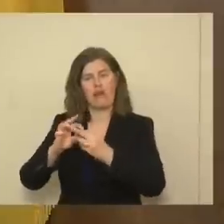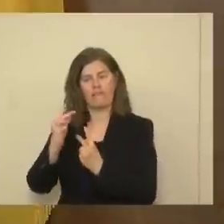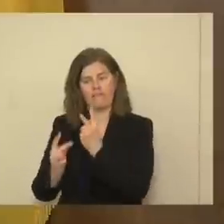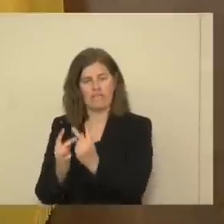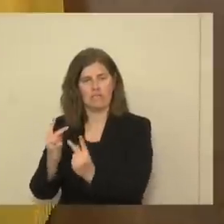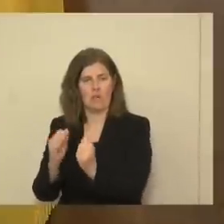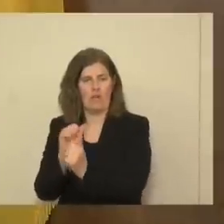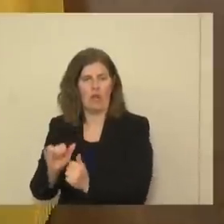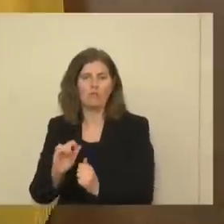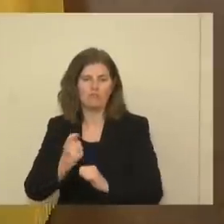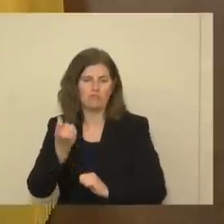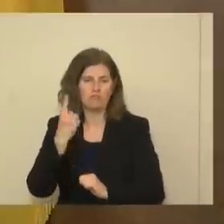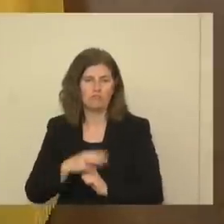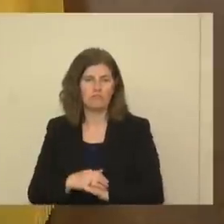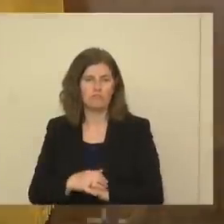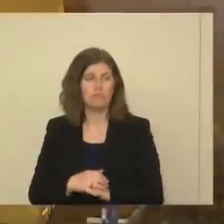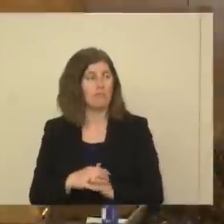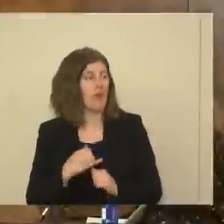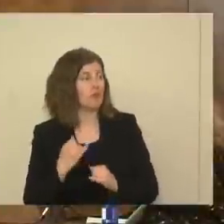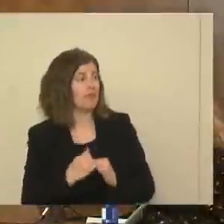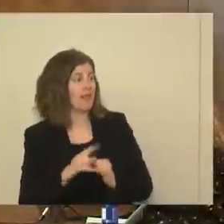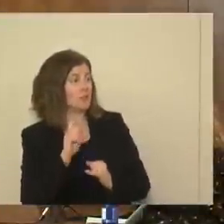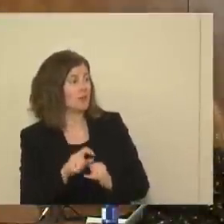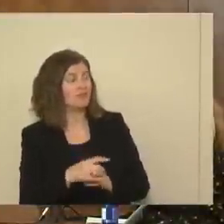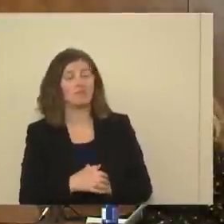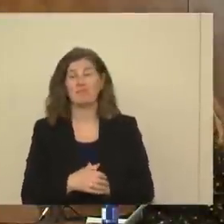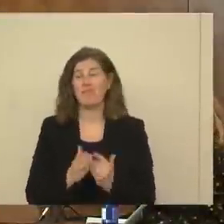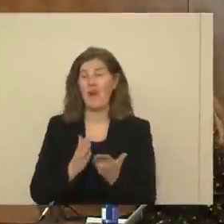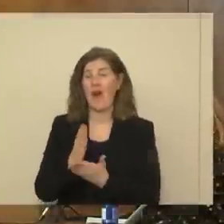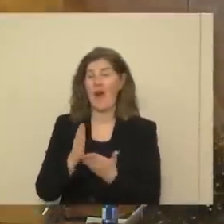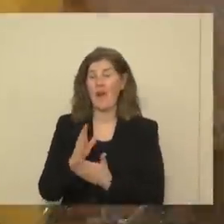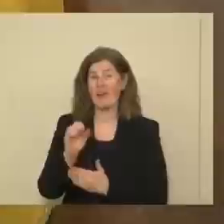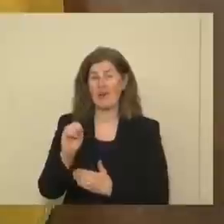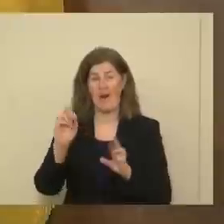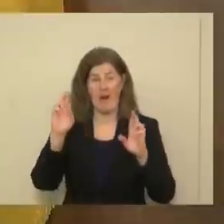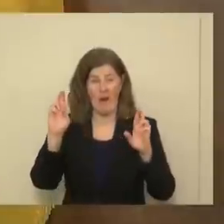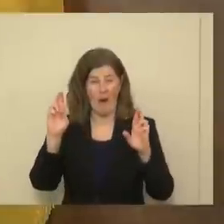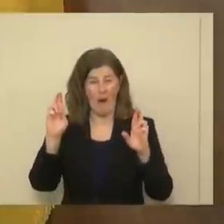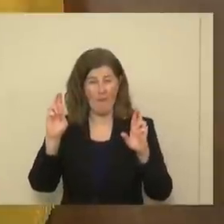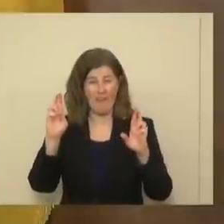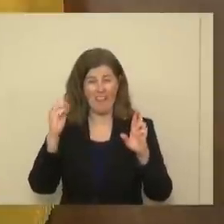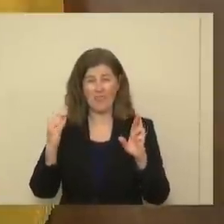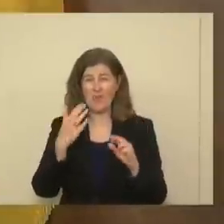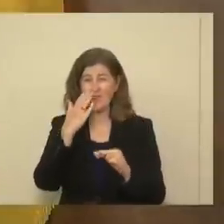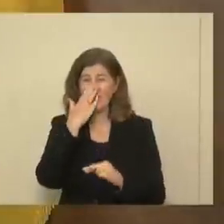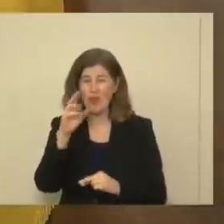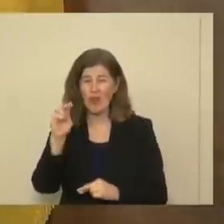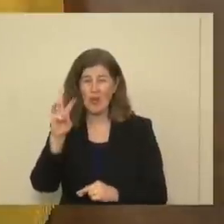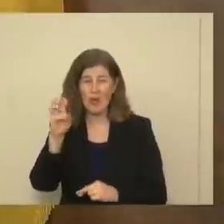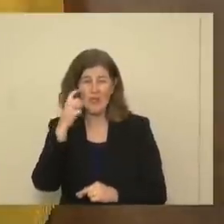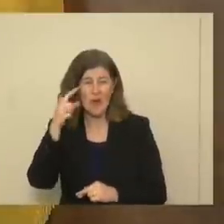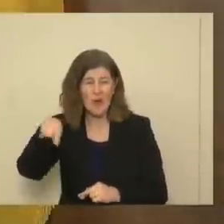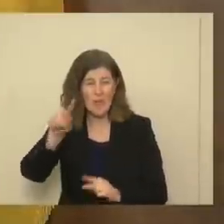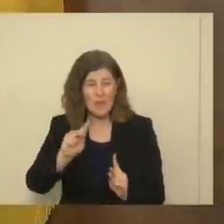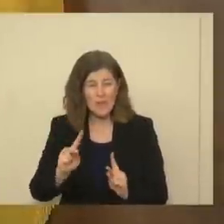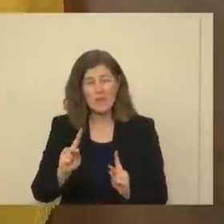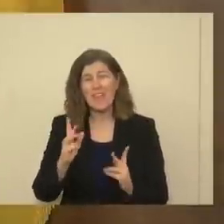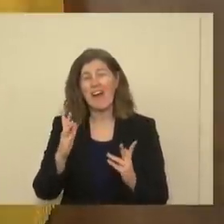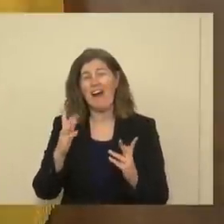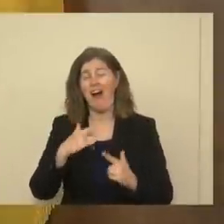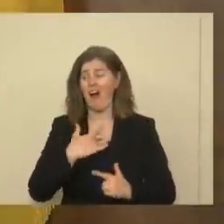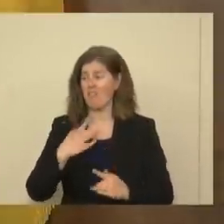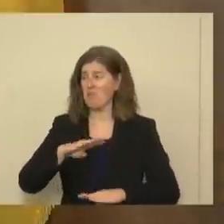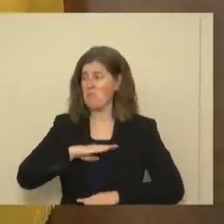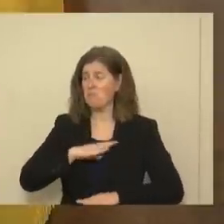about that. And that was our last question. That was it. All right. So I hope that this was good news for folks. I feel very